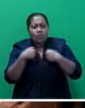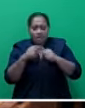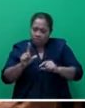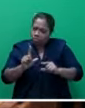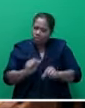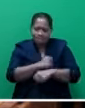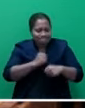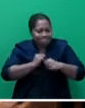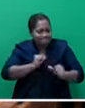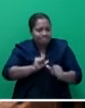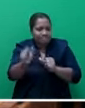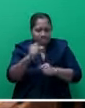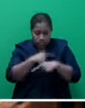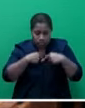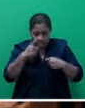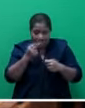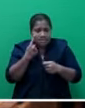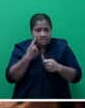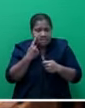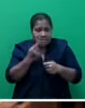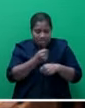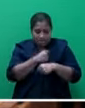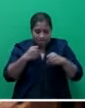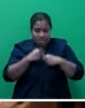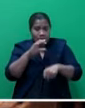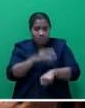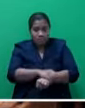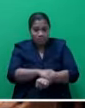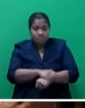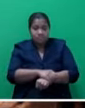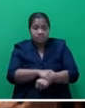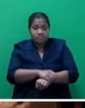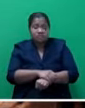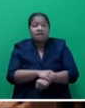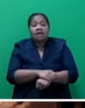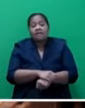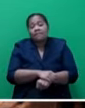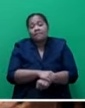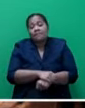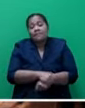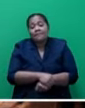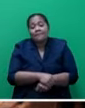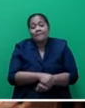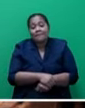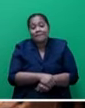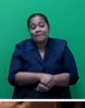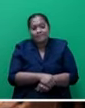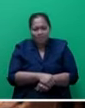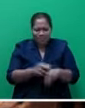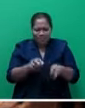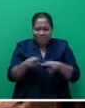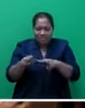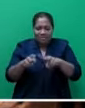best and we can see also that in our courts there has been success in